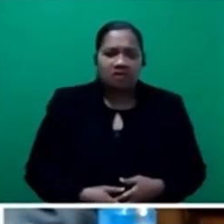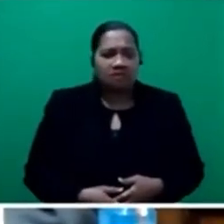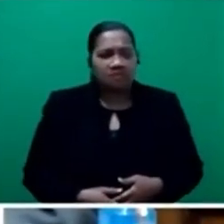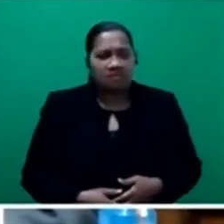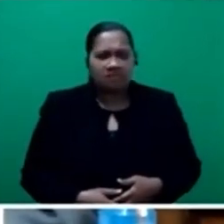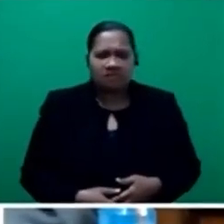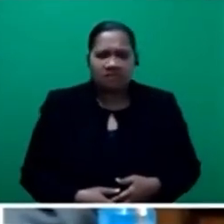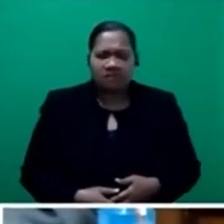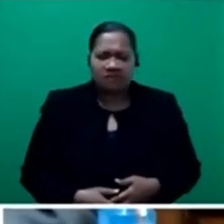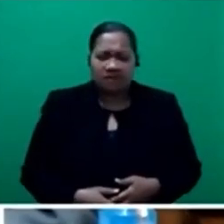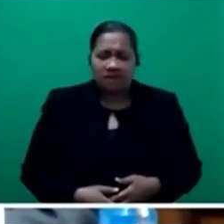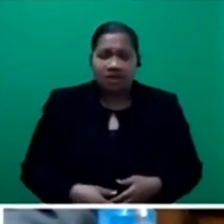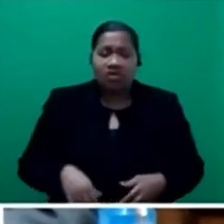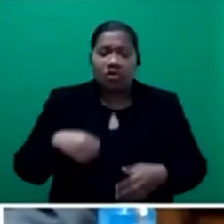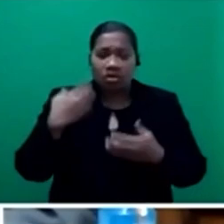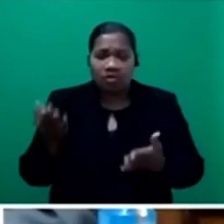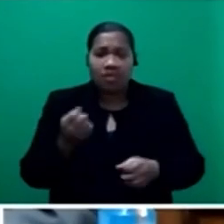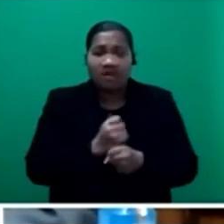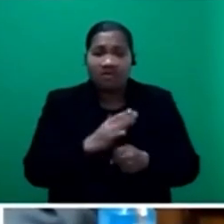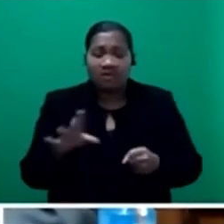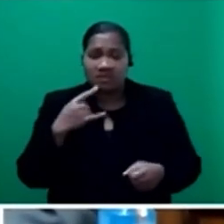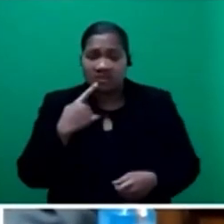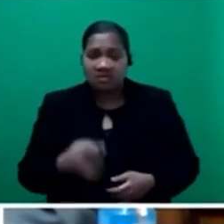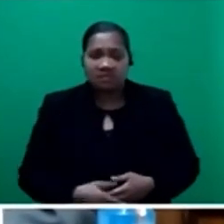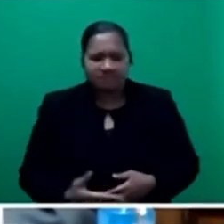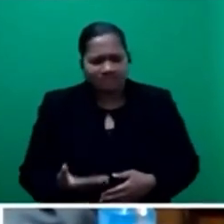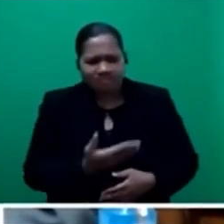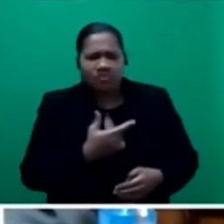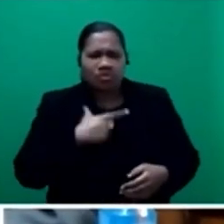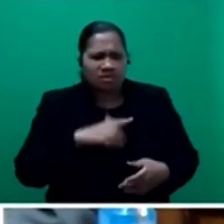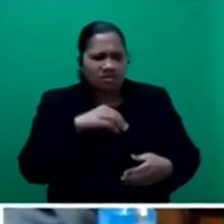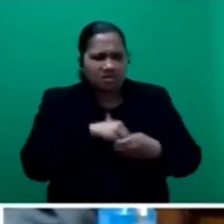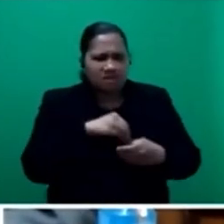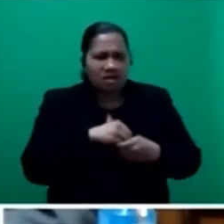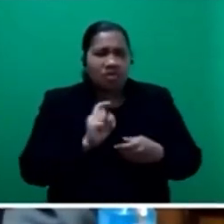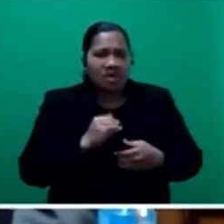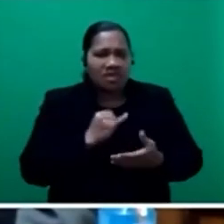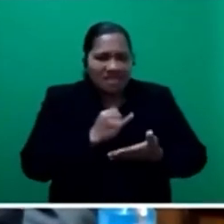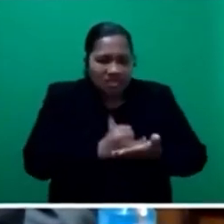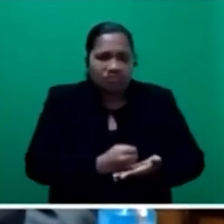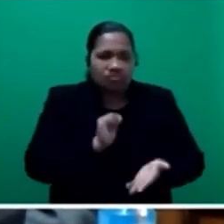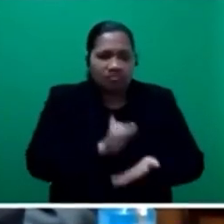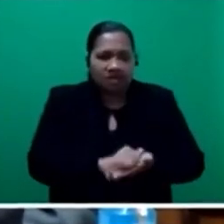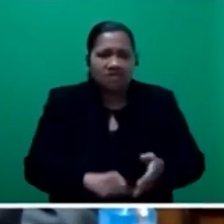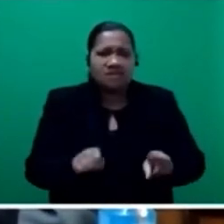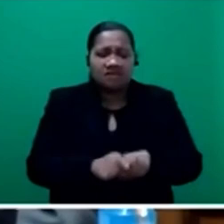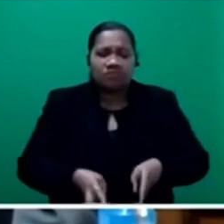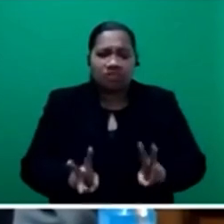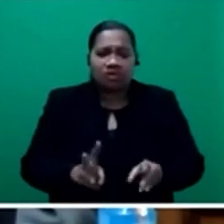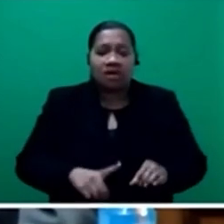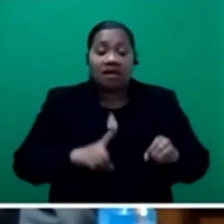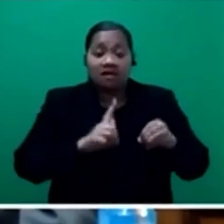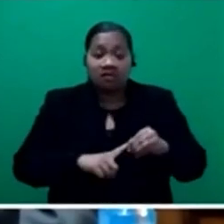Honorable Gavokar said, oh, he said it because he feels very passionate about indigenous rights. It's the same way that Garasi justified Dao Dao's